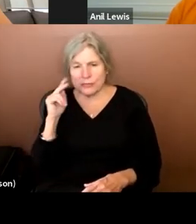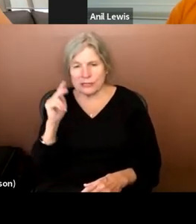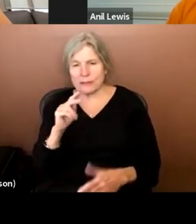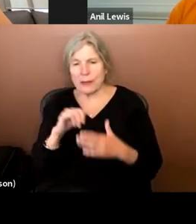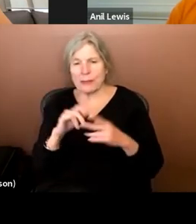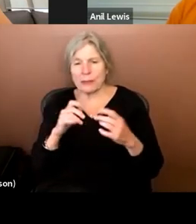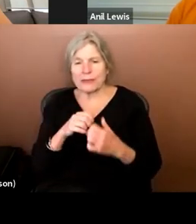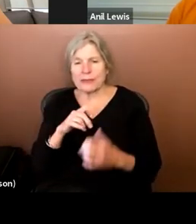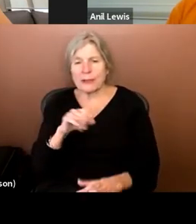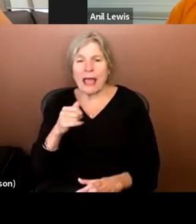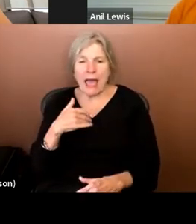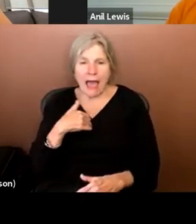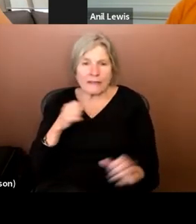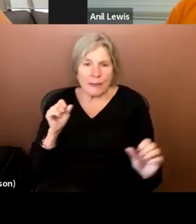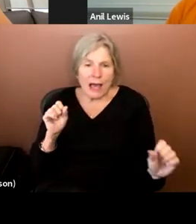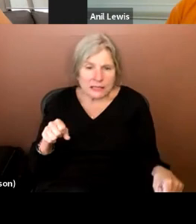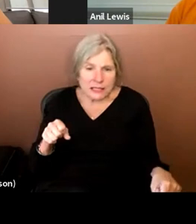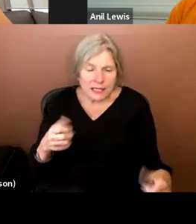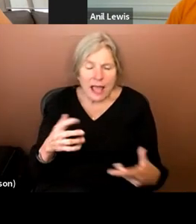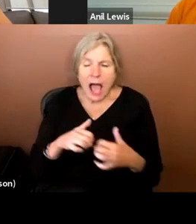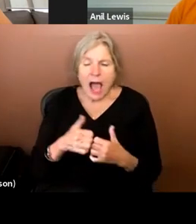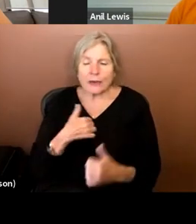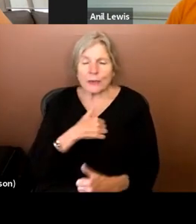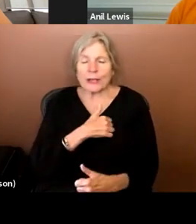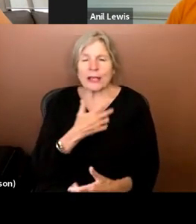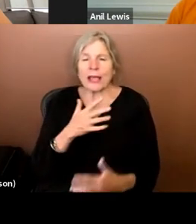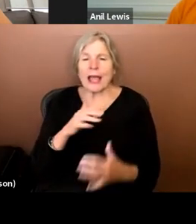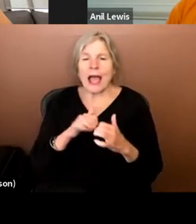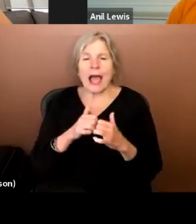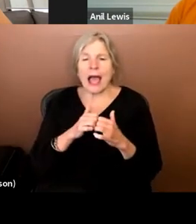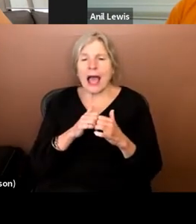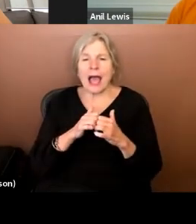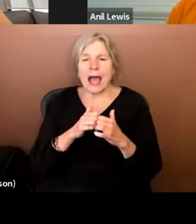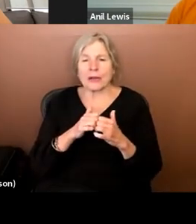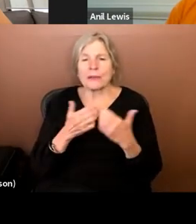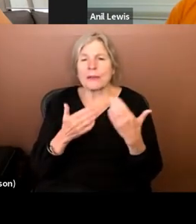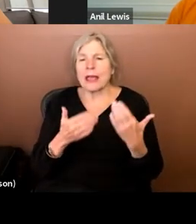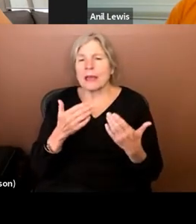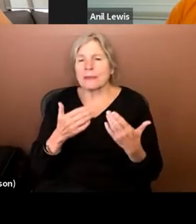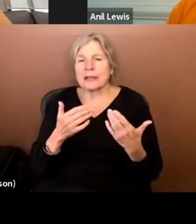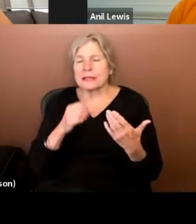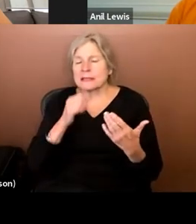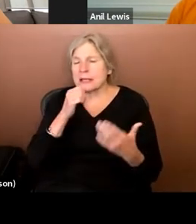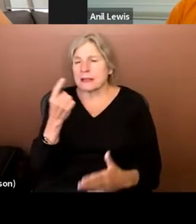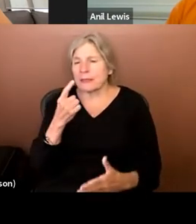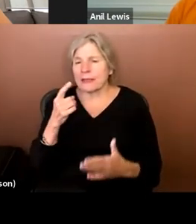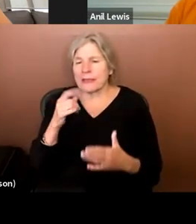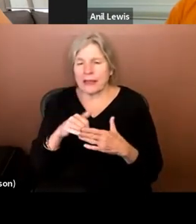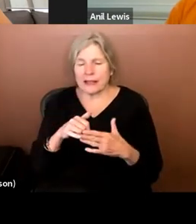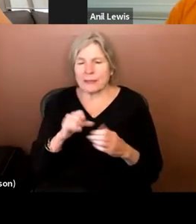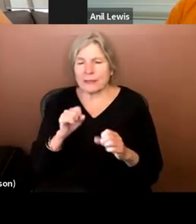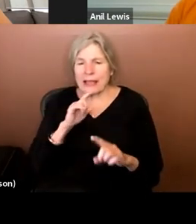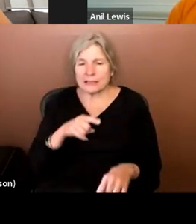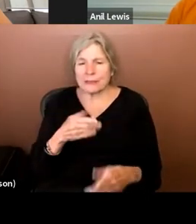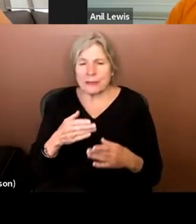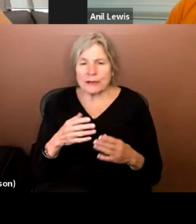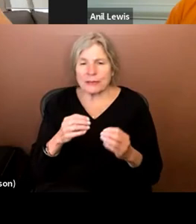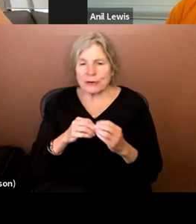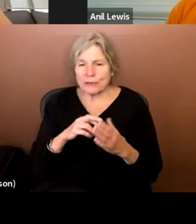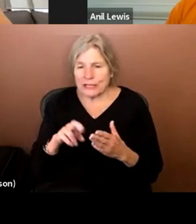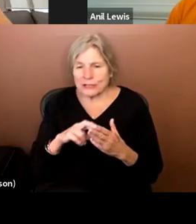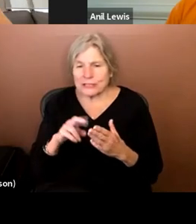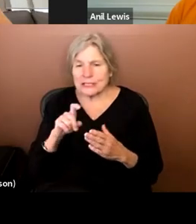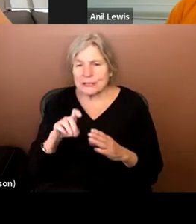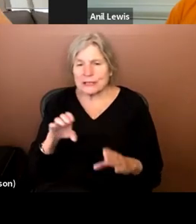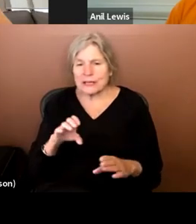people with disabilities have capacity. How do we, how do we, and maybe it's not something that can be answered. Maybe this is more research that needs to be